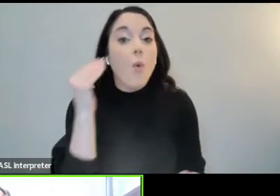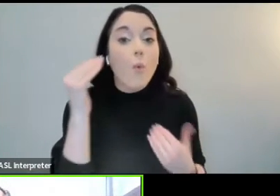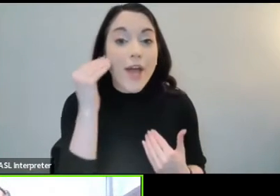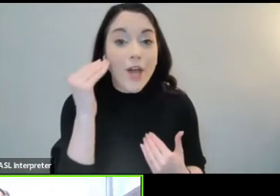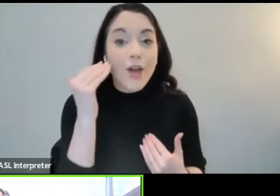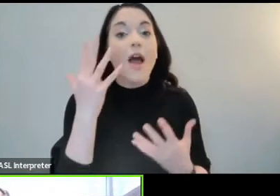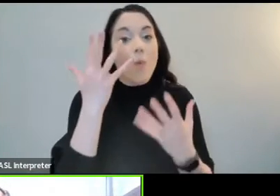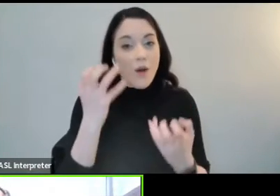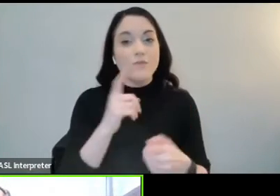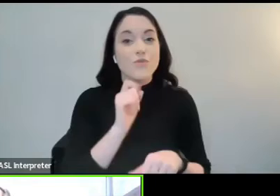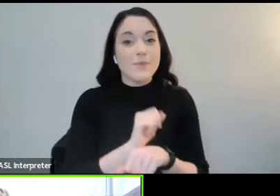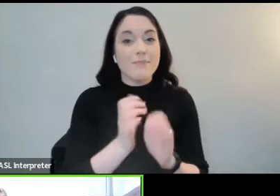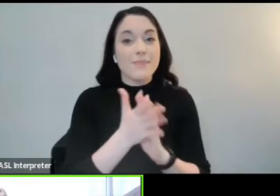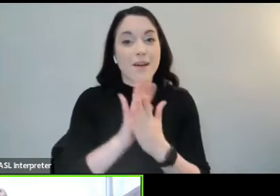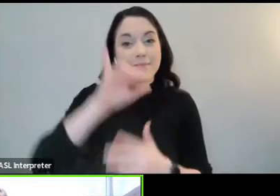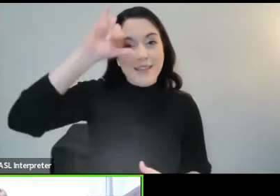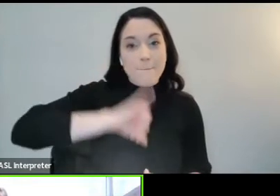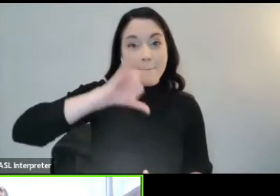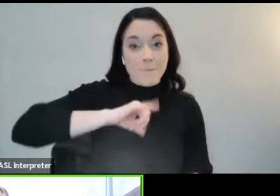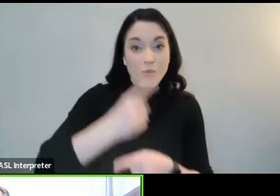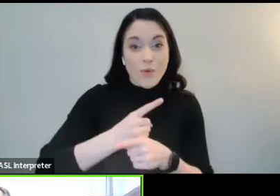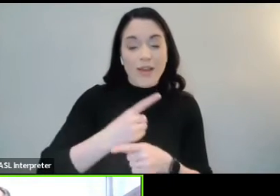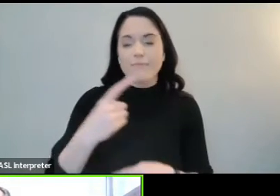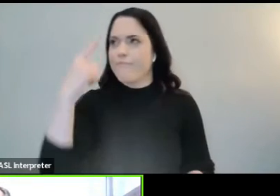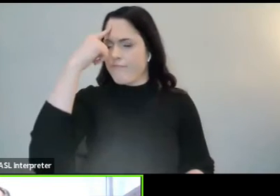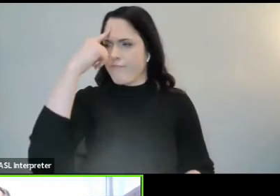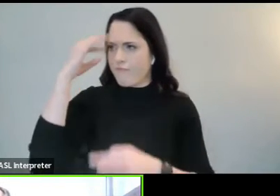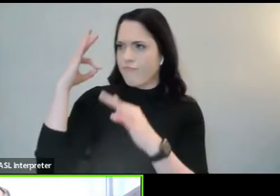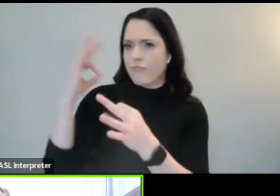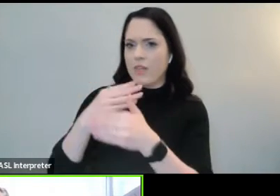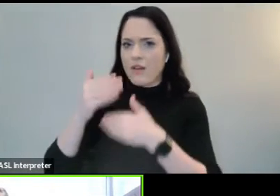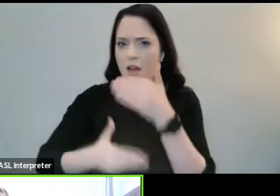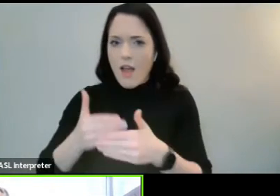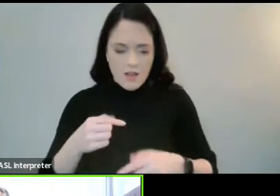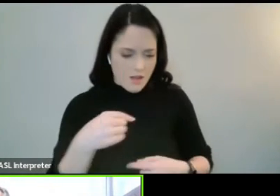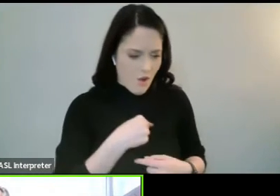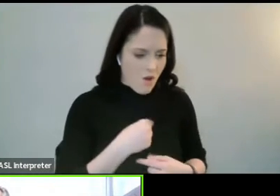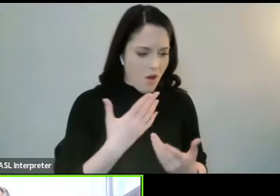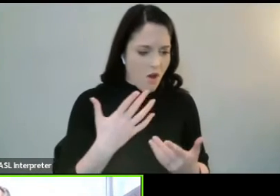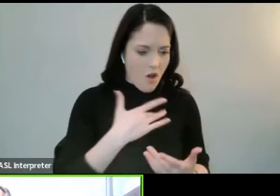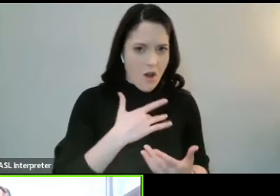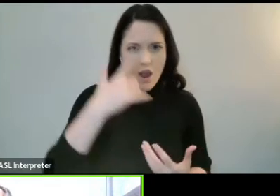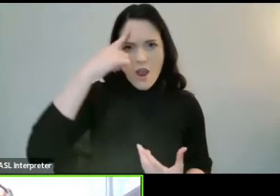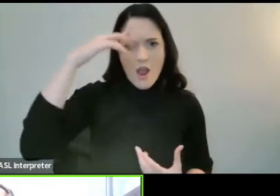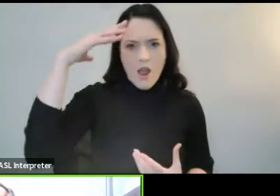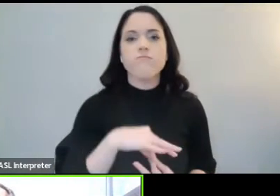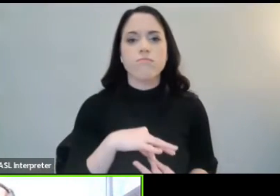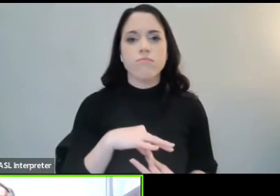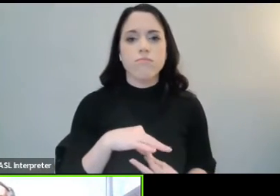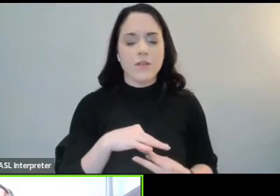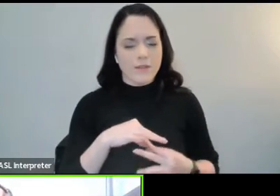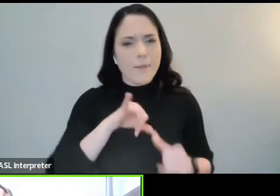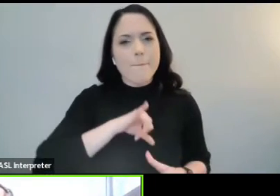I shall be a kind, a gracious human being. Thus, those who go with me may find